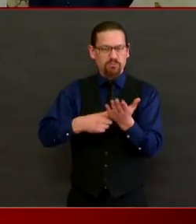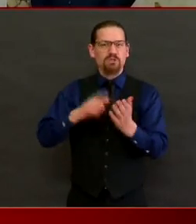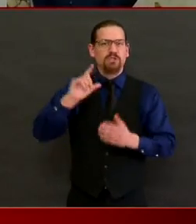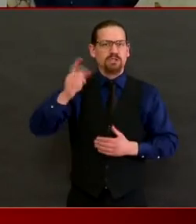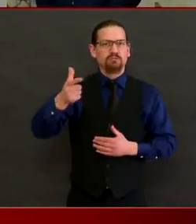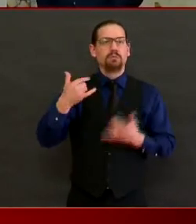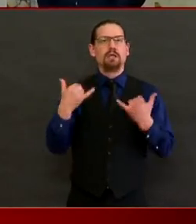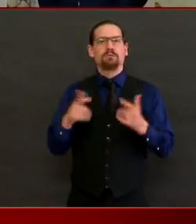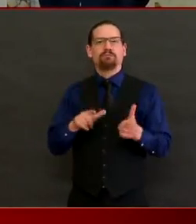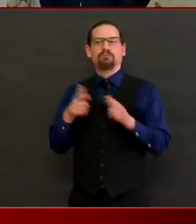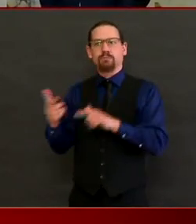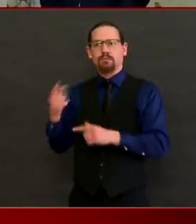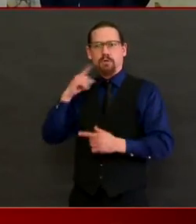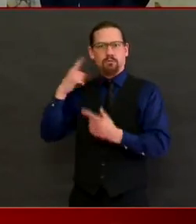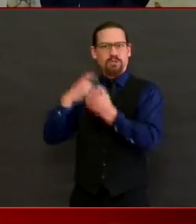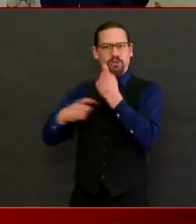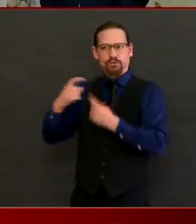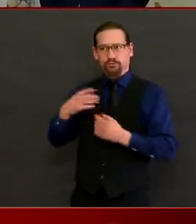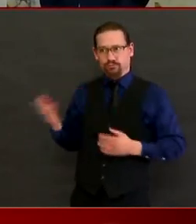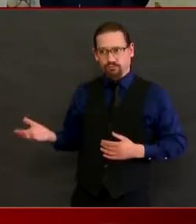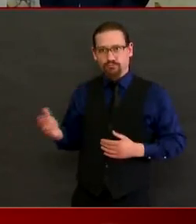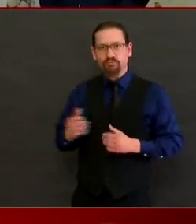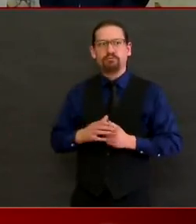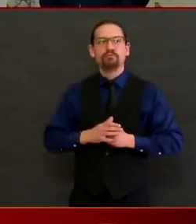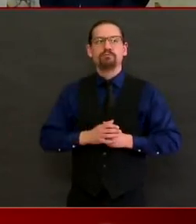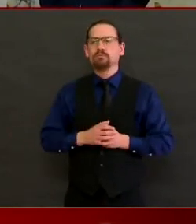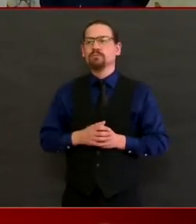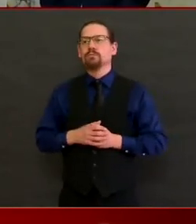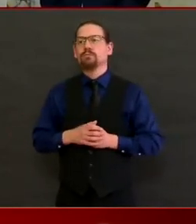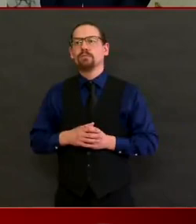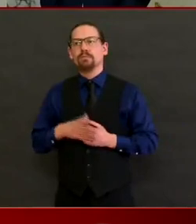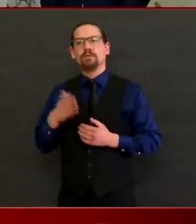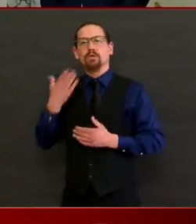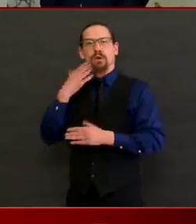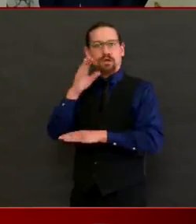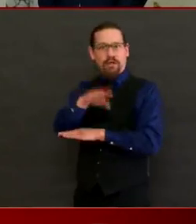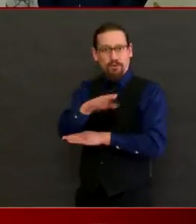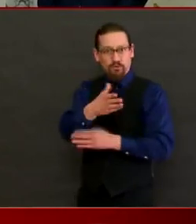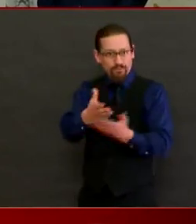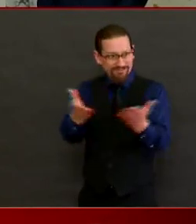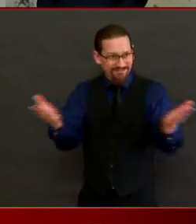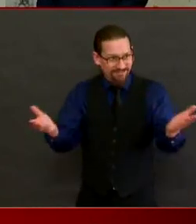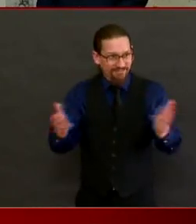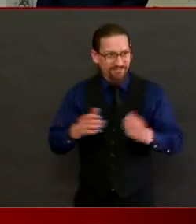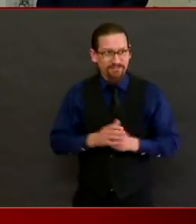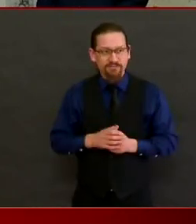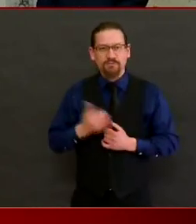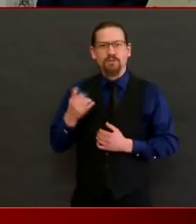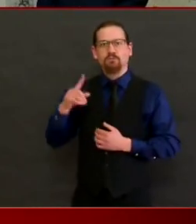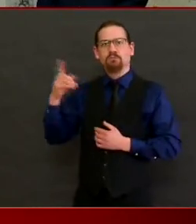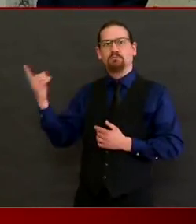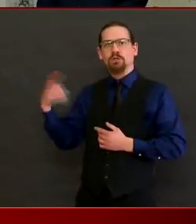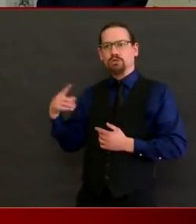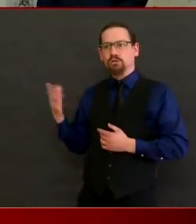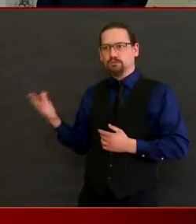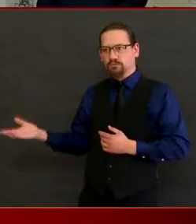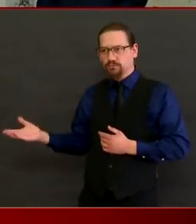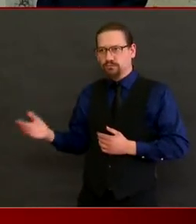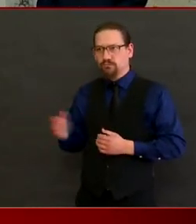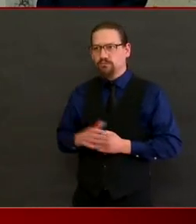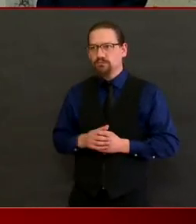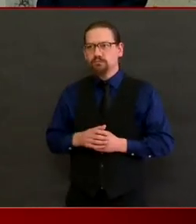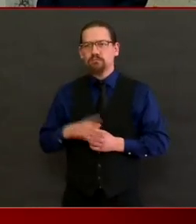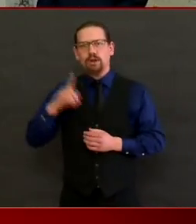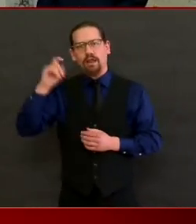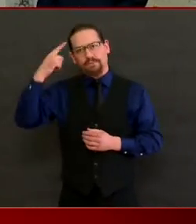Good afternoon. Good afternoon. We're going to begin with Kim Klunian's question from WPRI. Governor, can you share what the state models